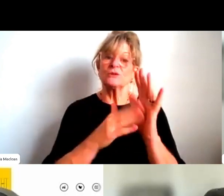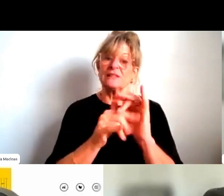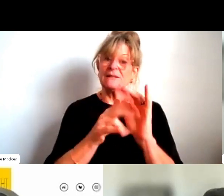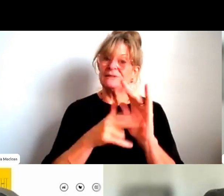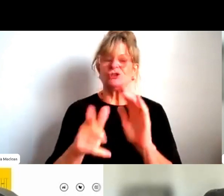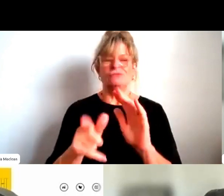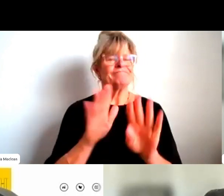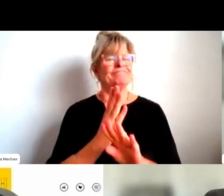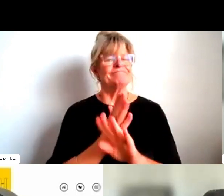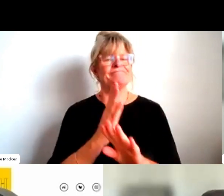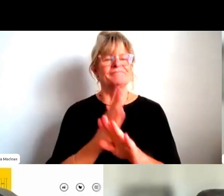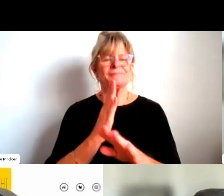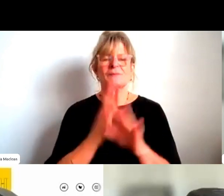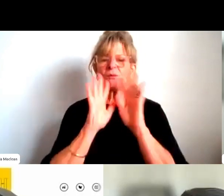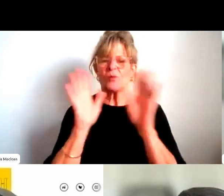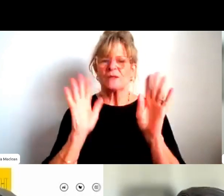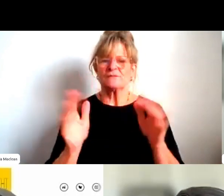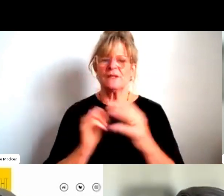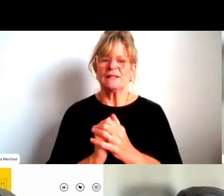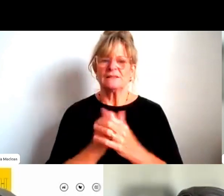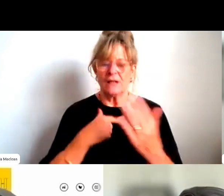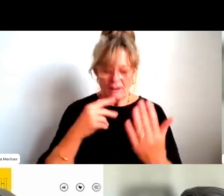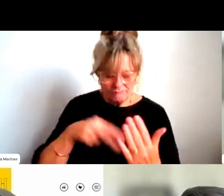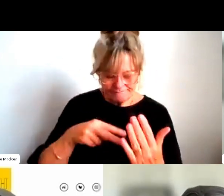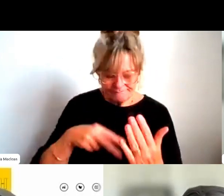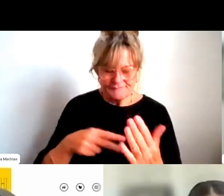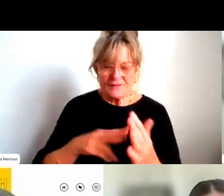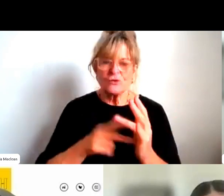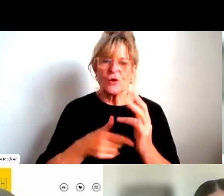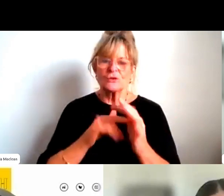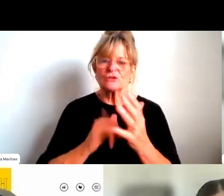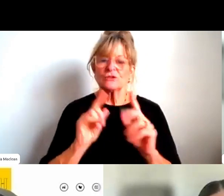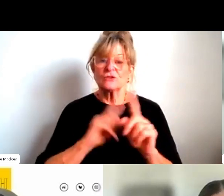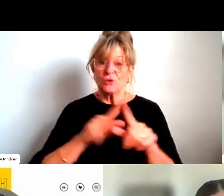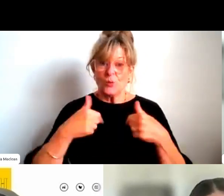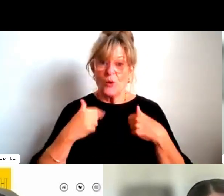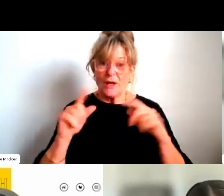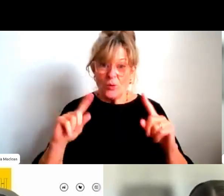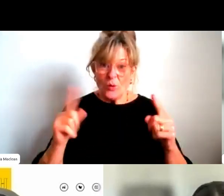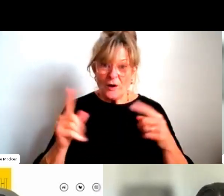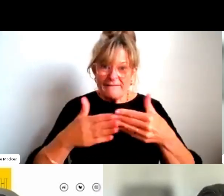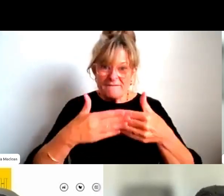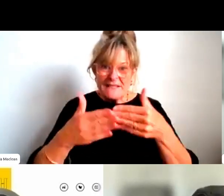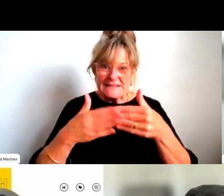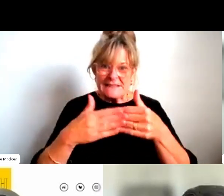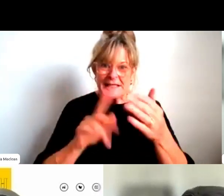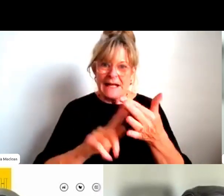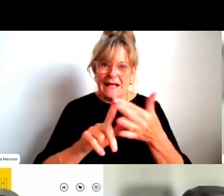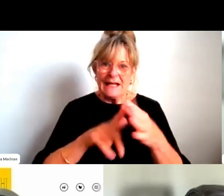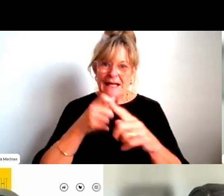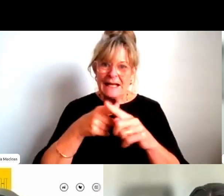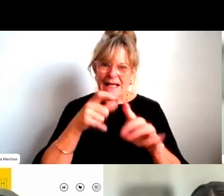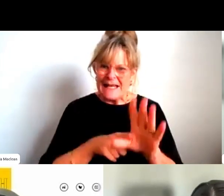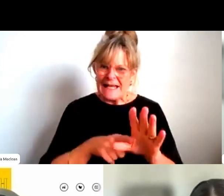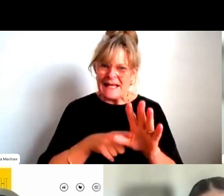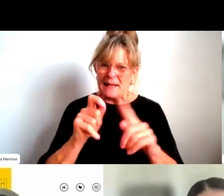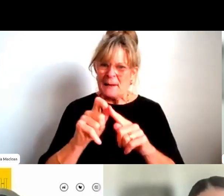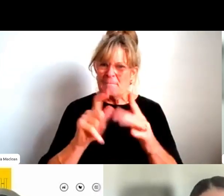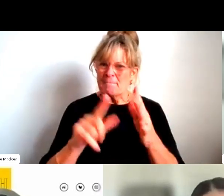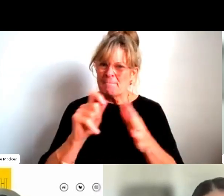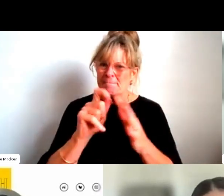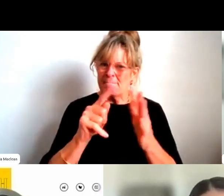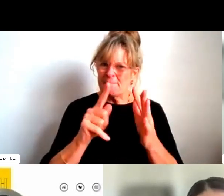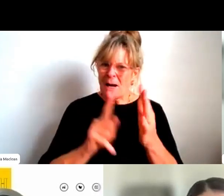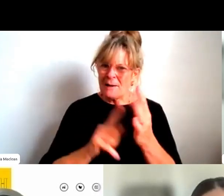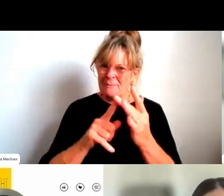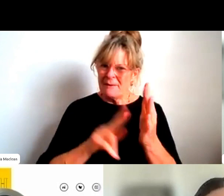The, the recommendations, I'm looking at my notes here, sorry. What are we doing? We're fixing the leaky pipeline. Um, and some of the drivers